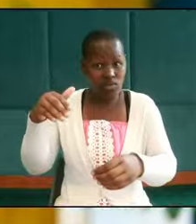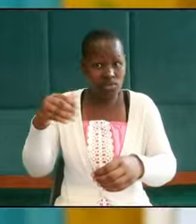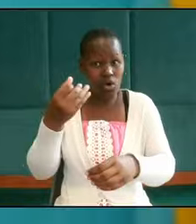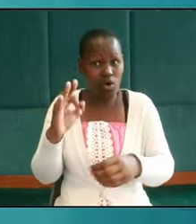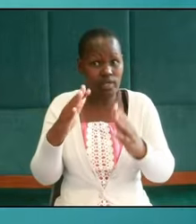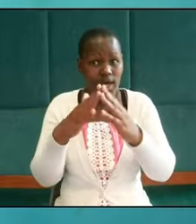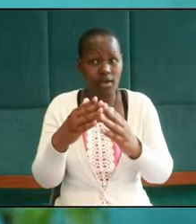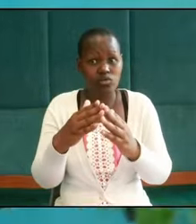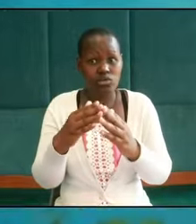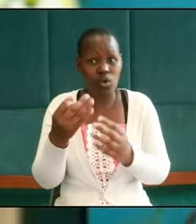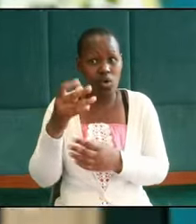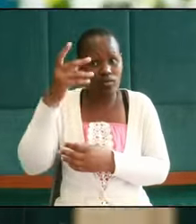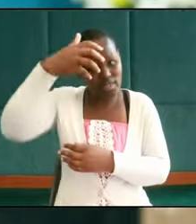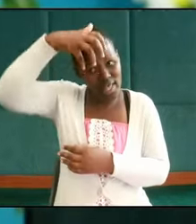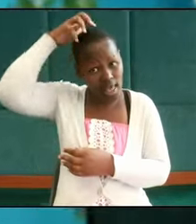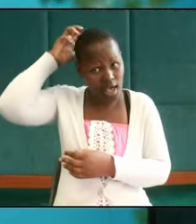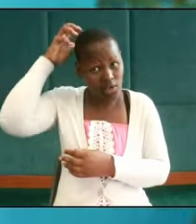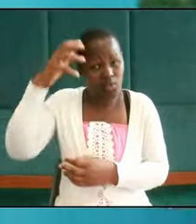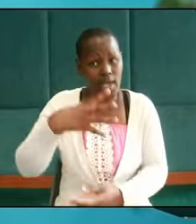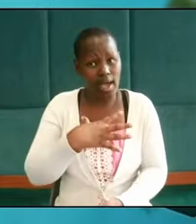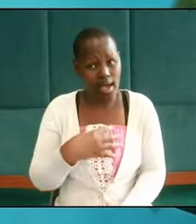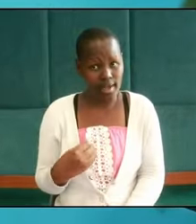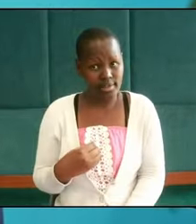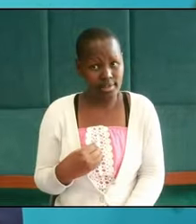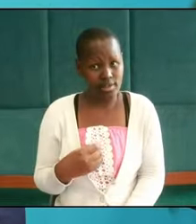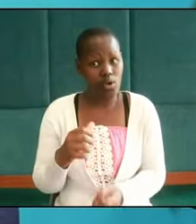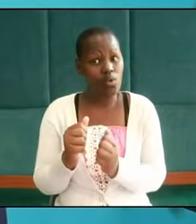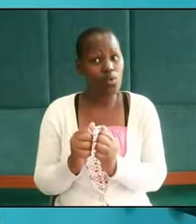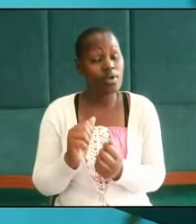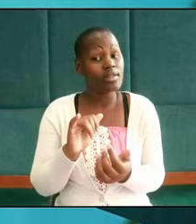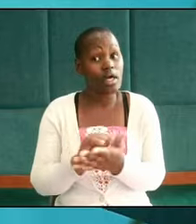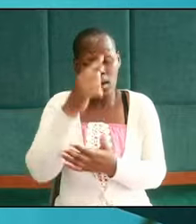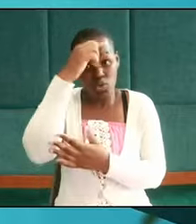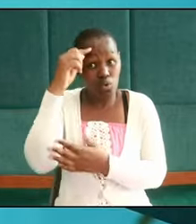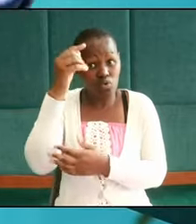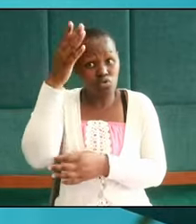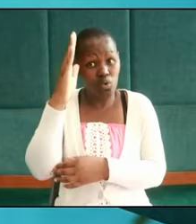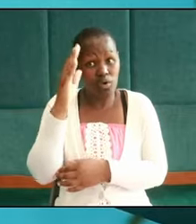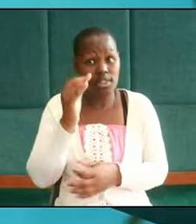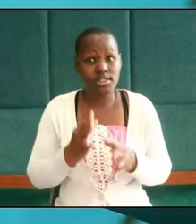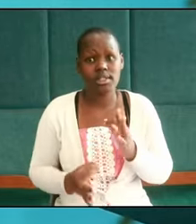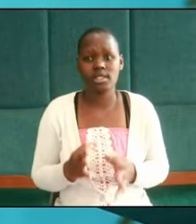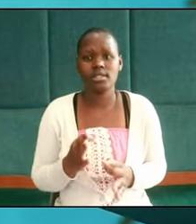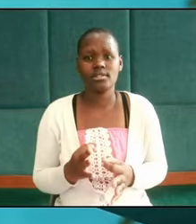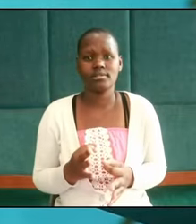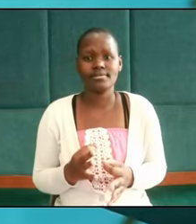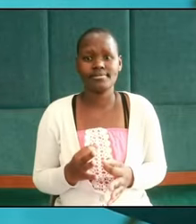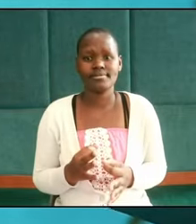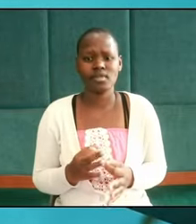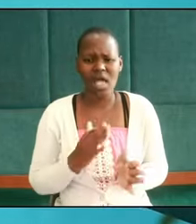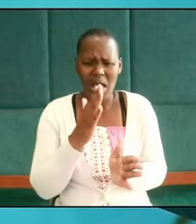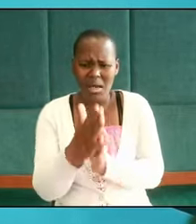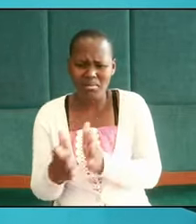den and then with that because God is a judge the schemers